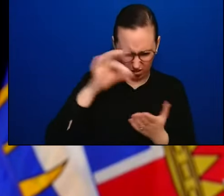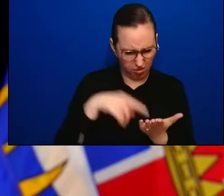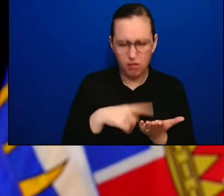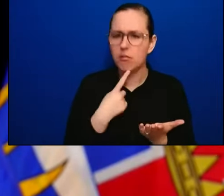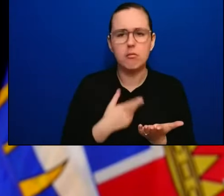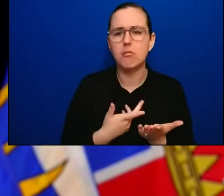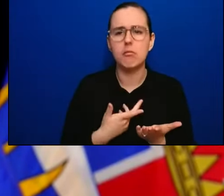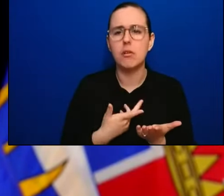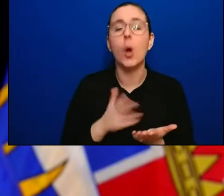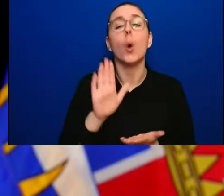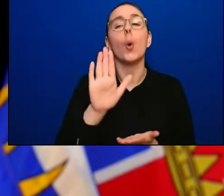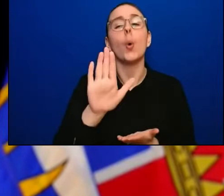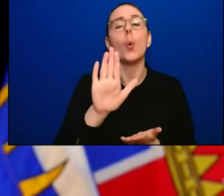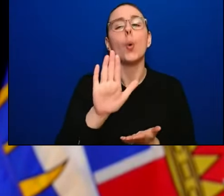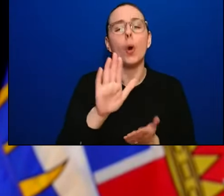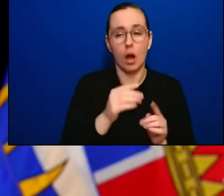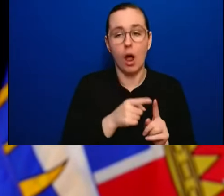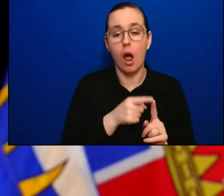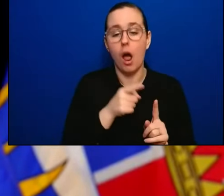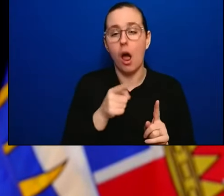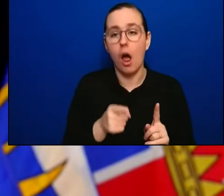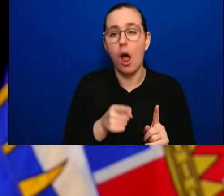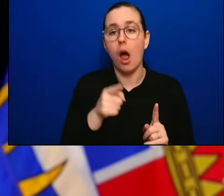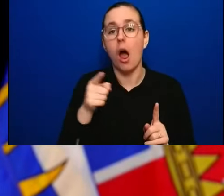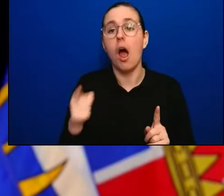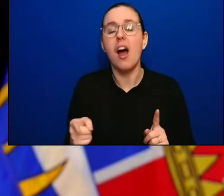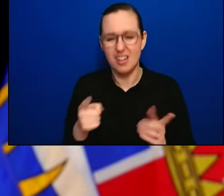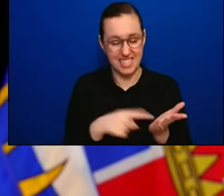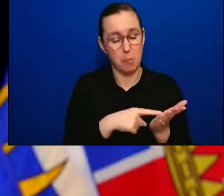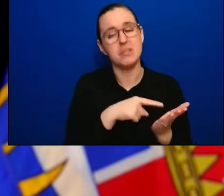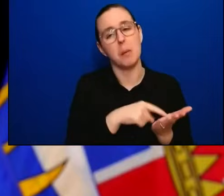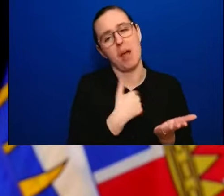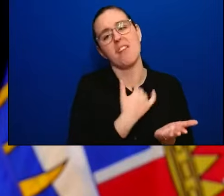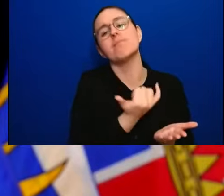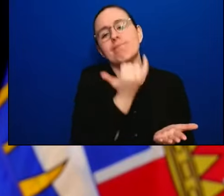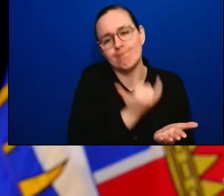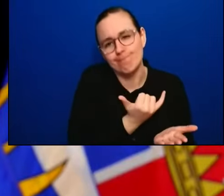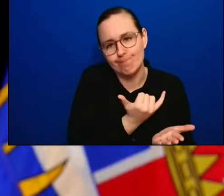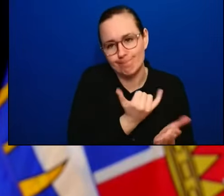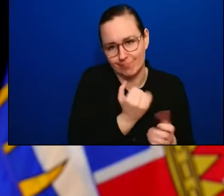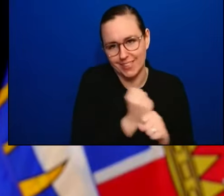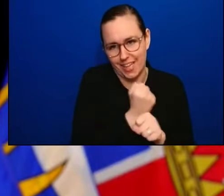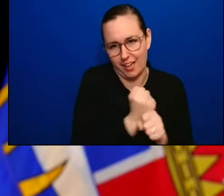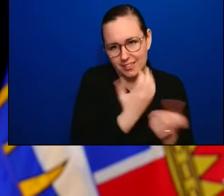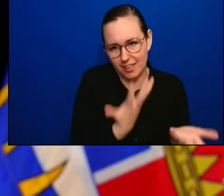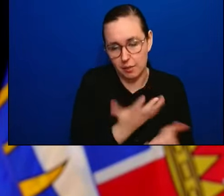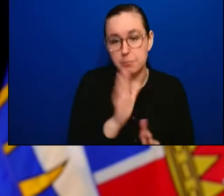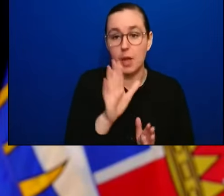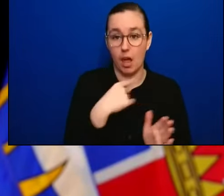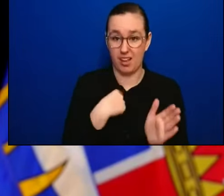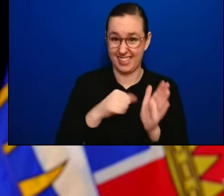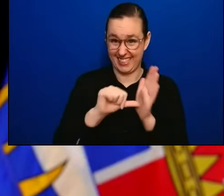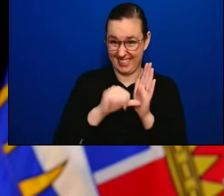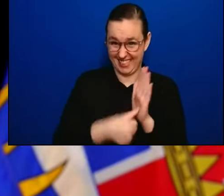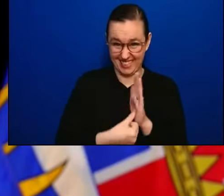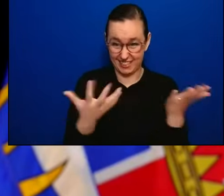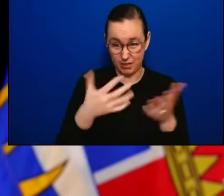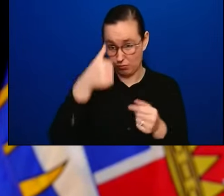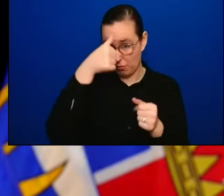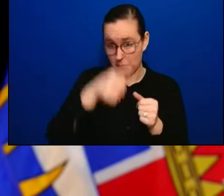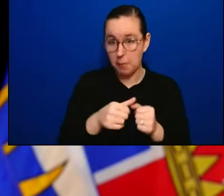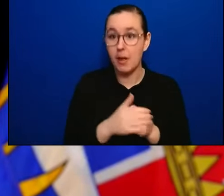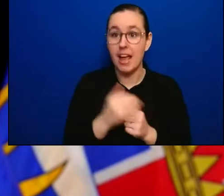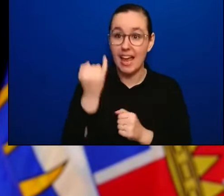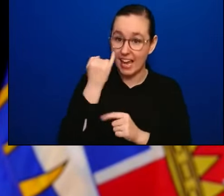not very helpful and it's less accurate if you don't have symptoms. So if you've been exposed to somebody and you don't have symptoms yourself,